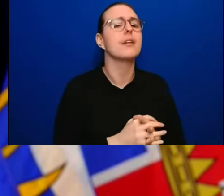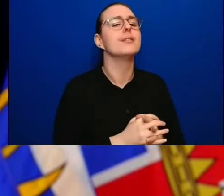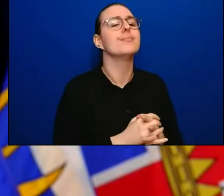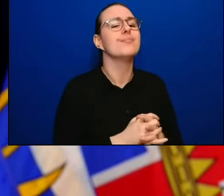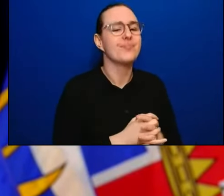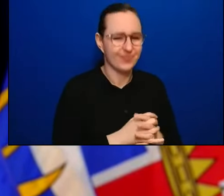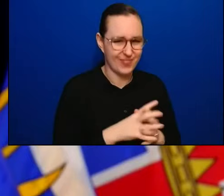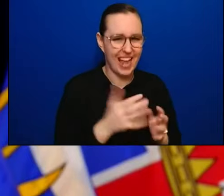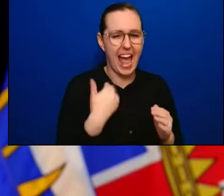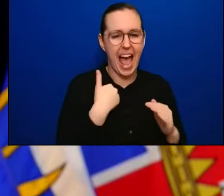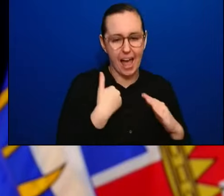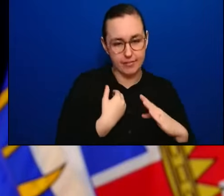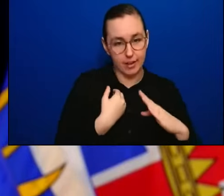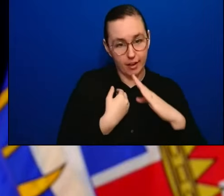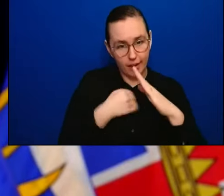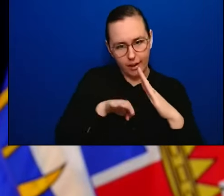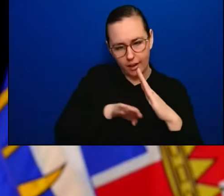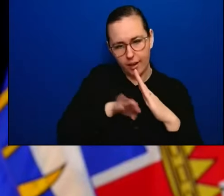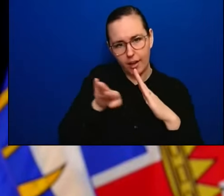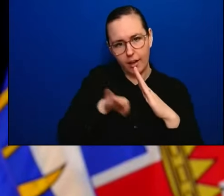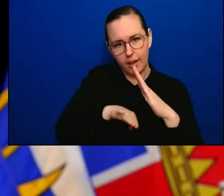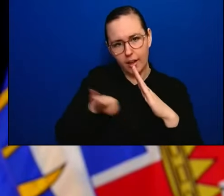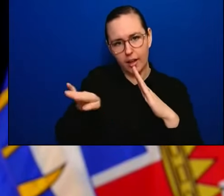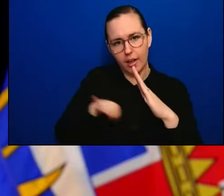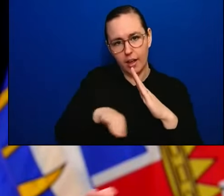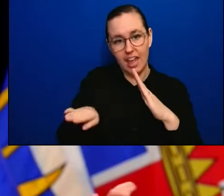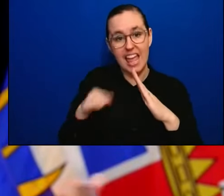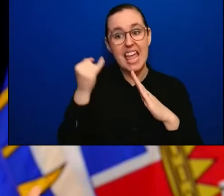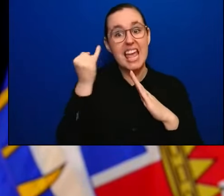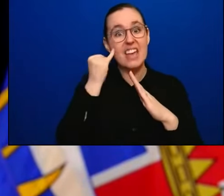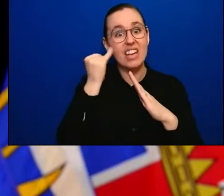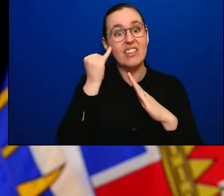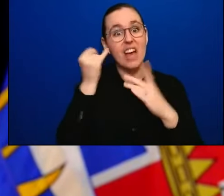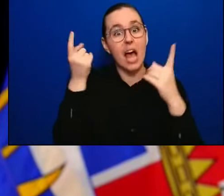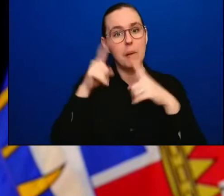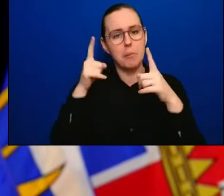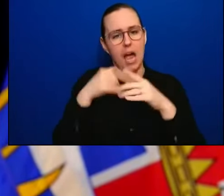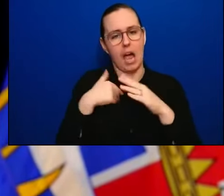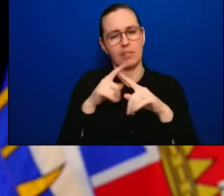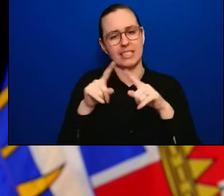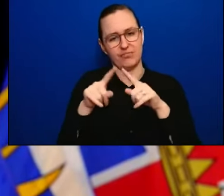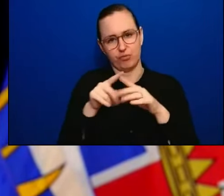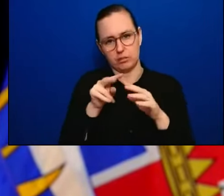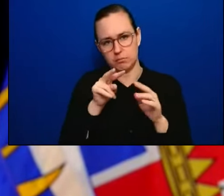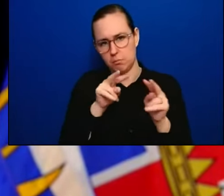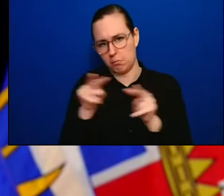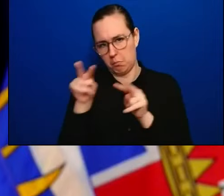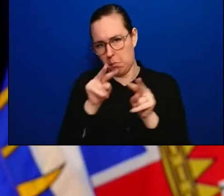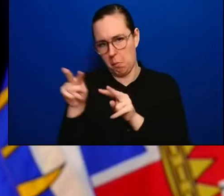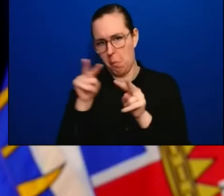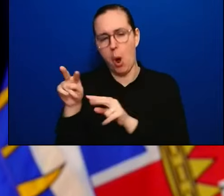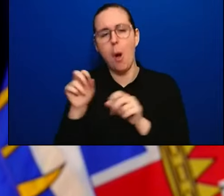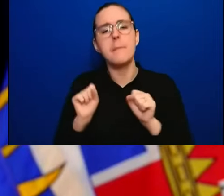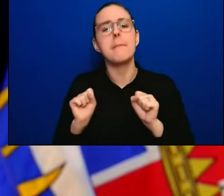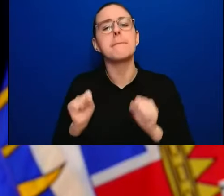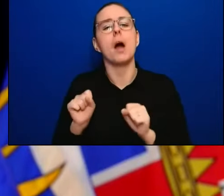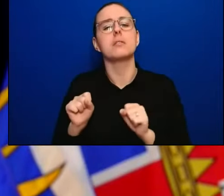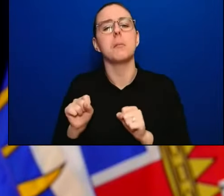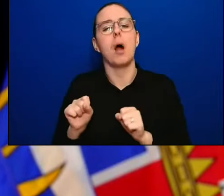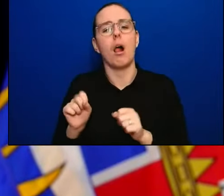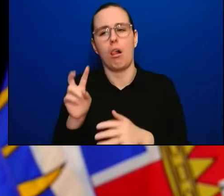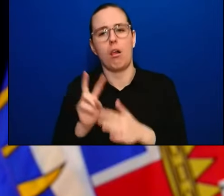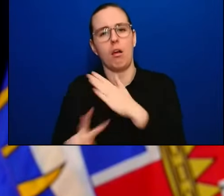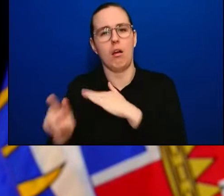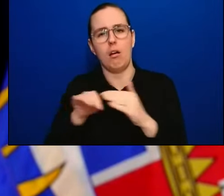happen depending on different scenarios. And so some of the things that this helps us say is giving this fourth spring